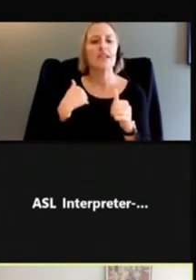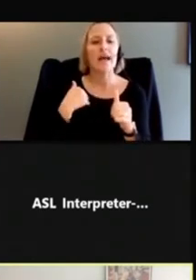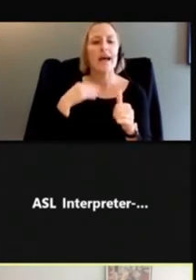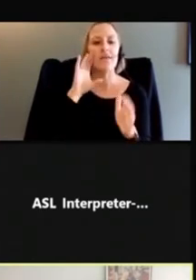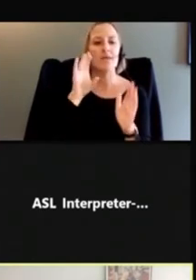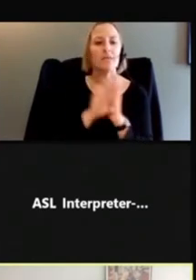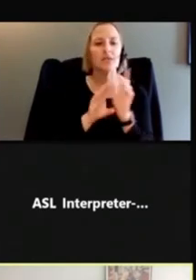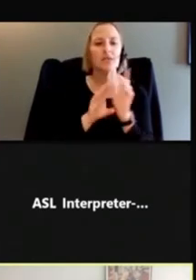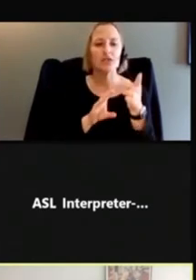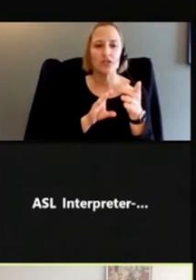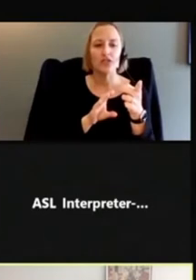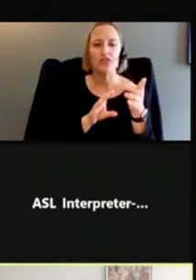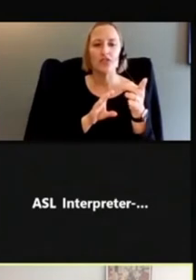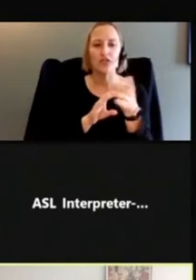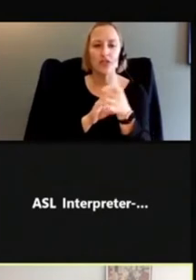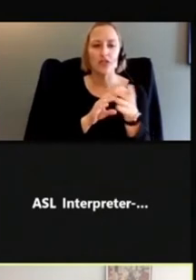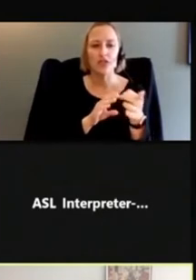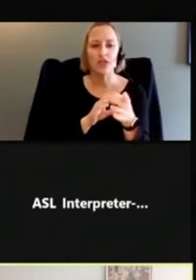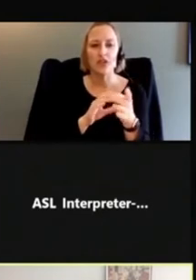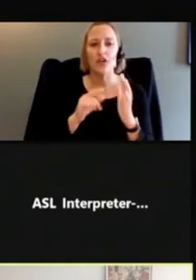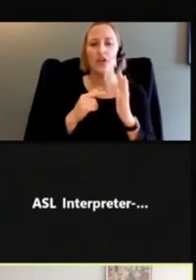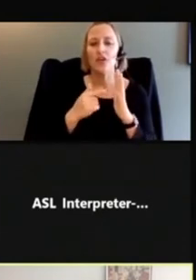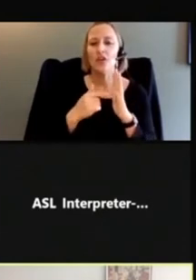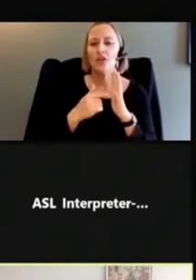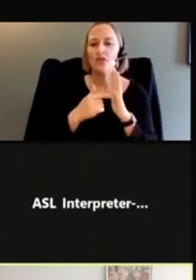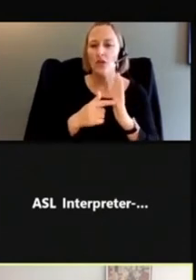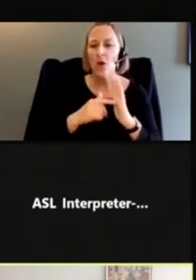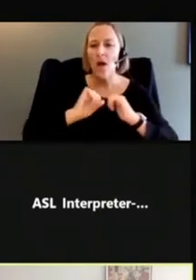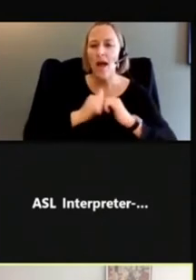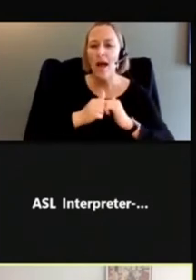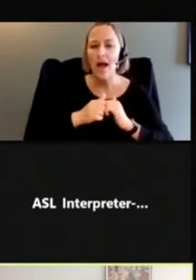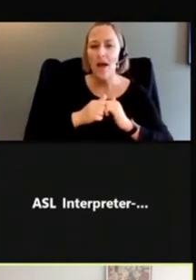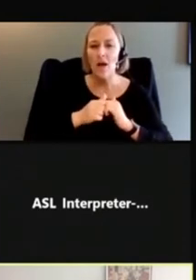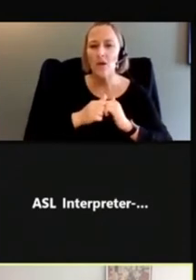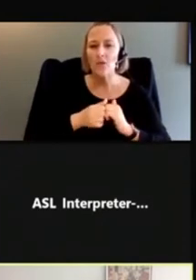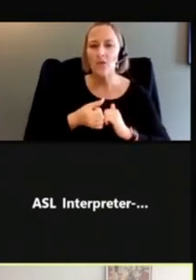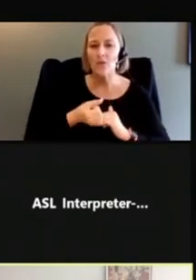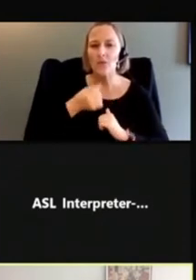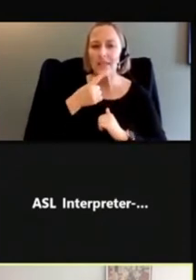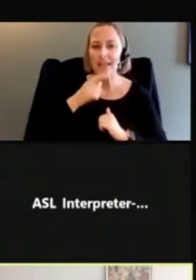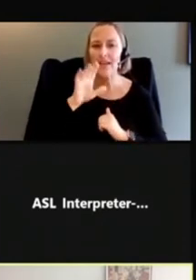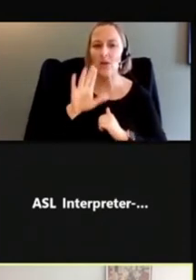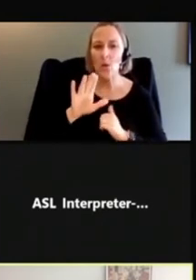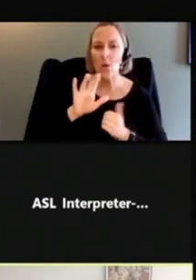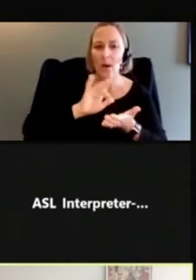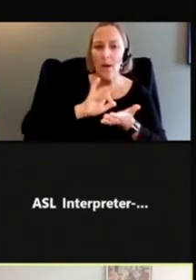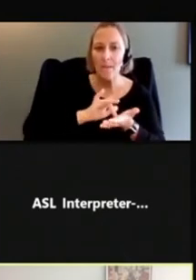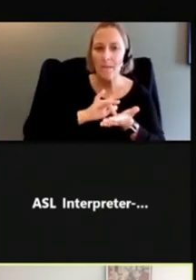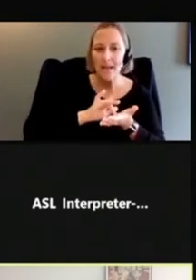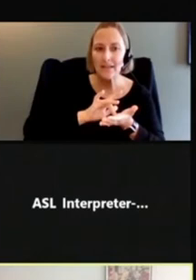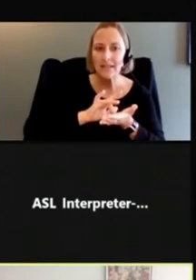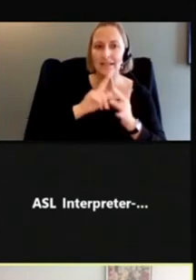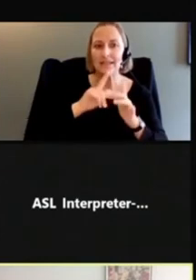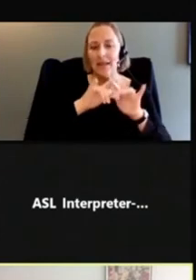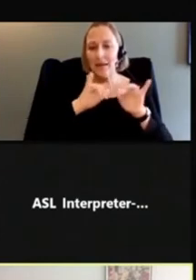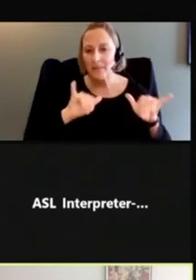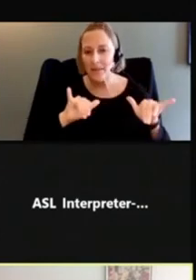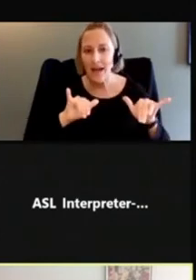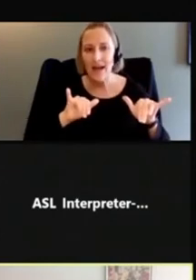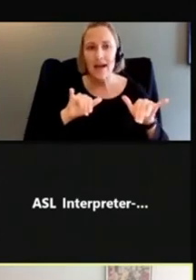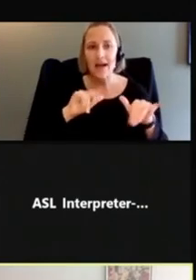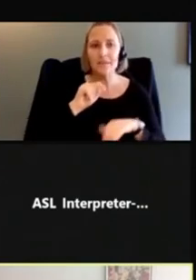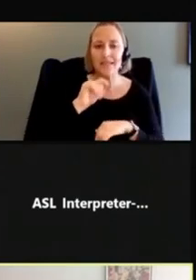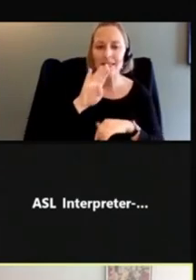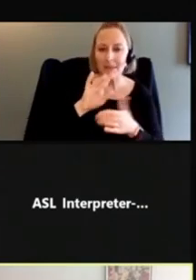or a series of pictograms demonstrating how to take your TB medicine at the same time following the same routine every